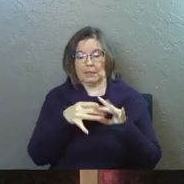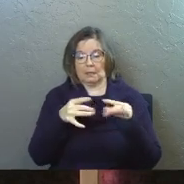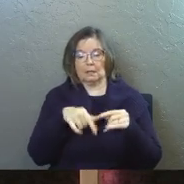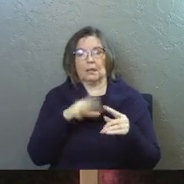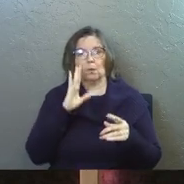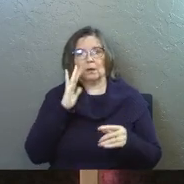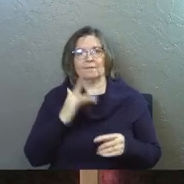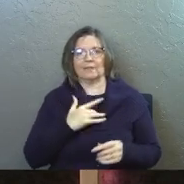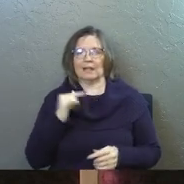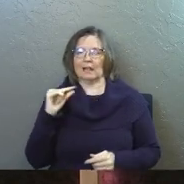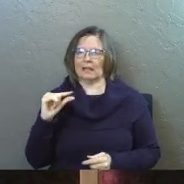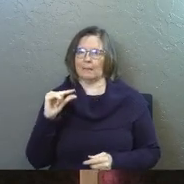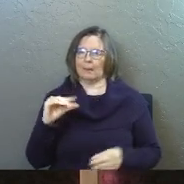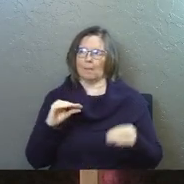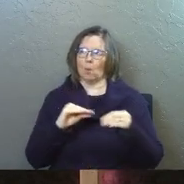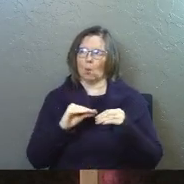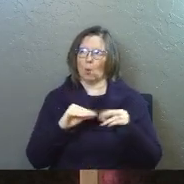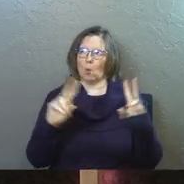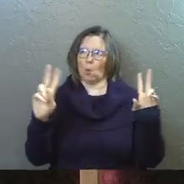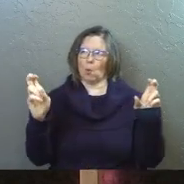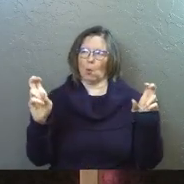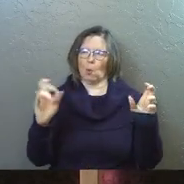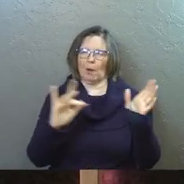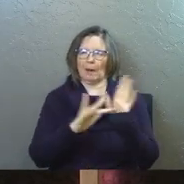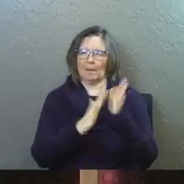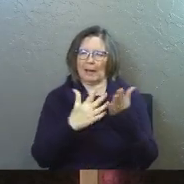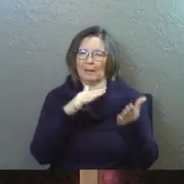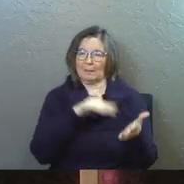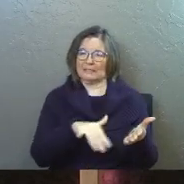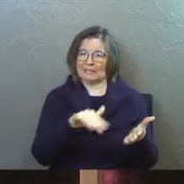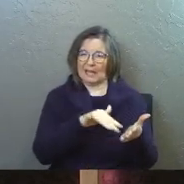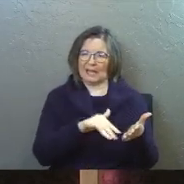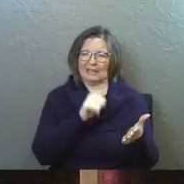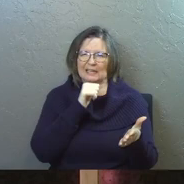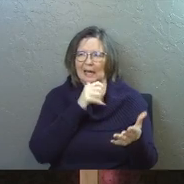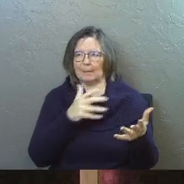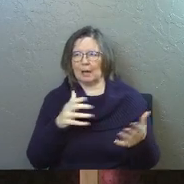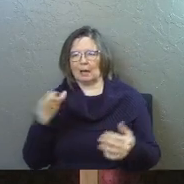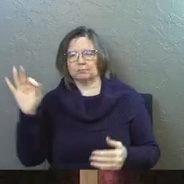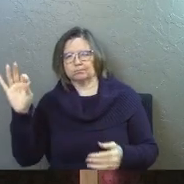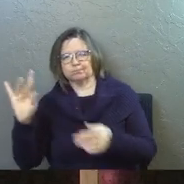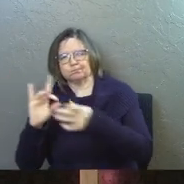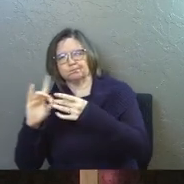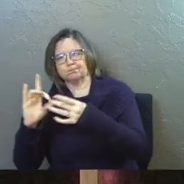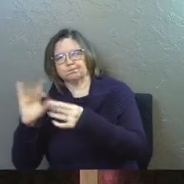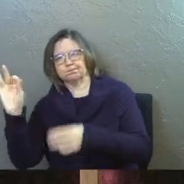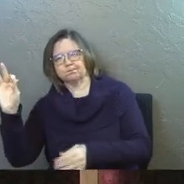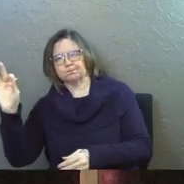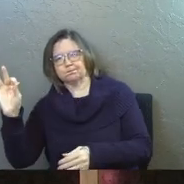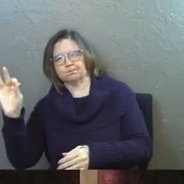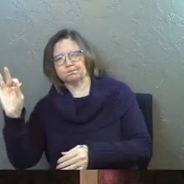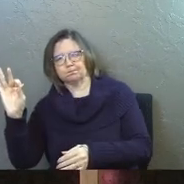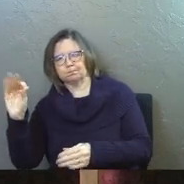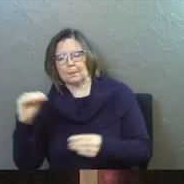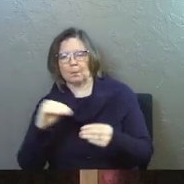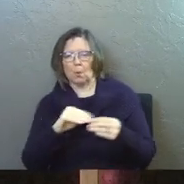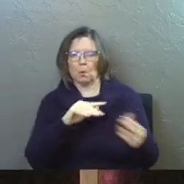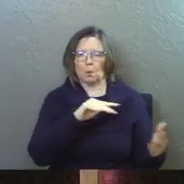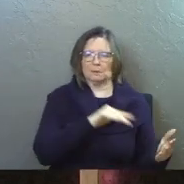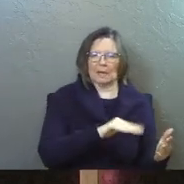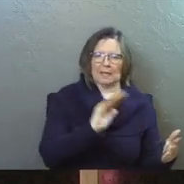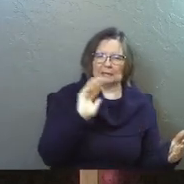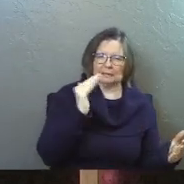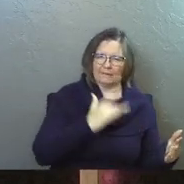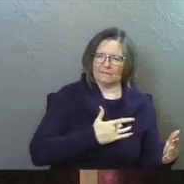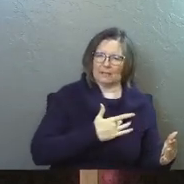this is going to feel a little bit more Bible study, a little bit less Sunday morning message to some of you, because I'm